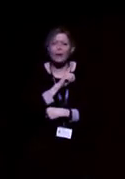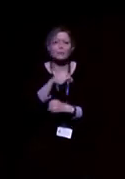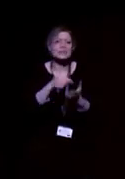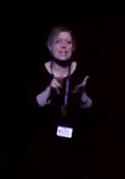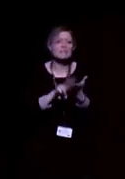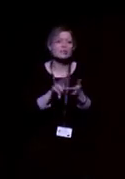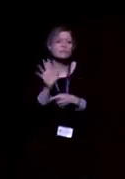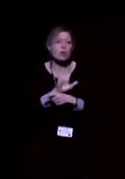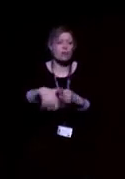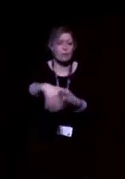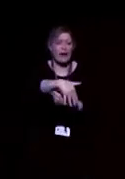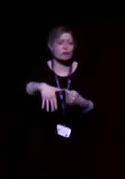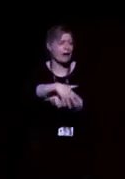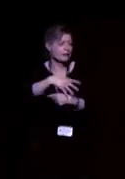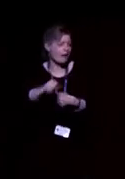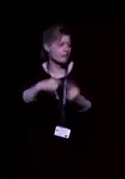or background music?